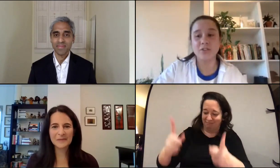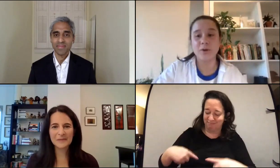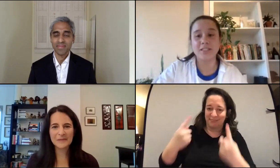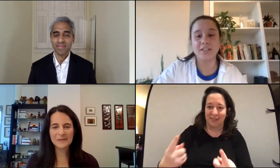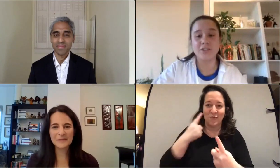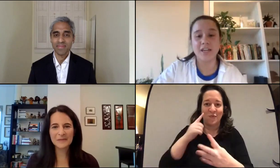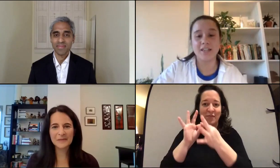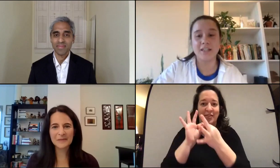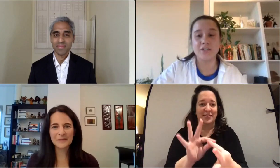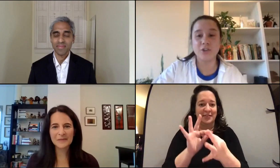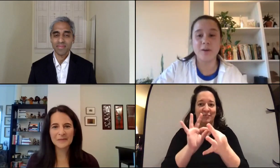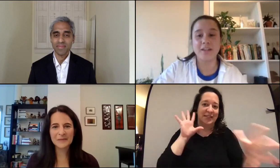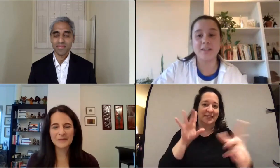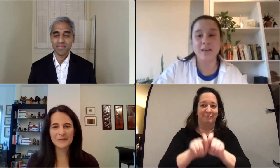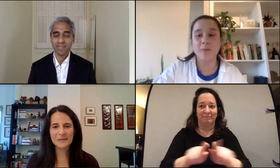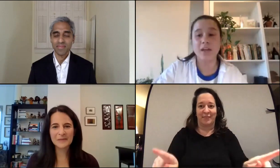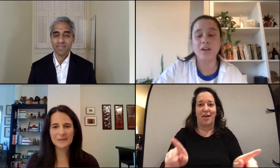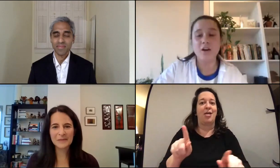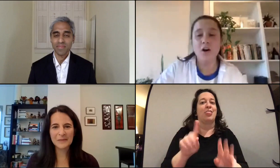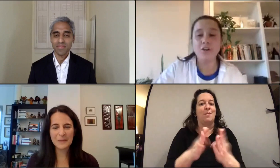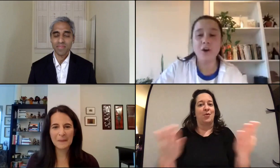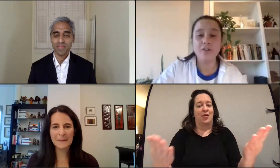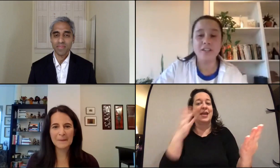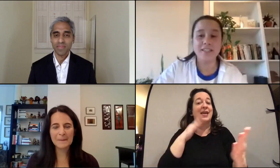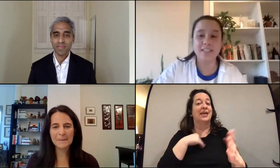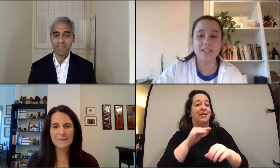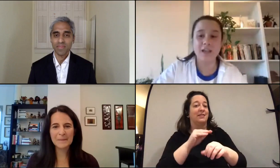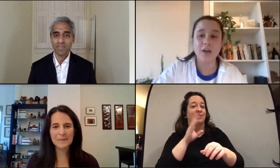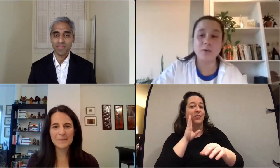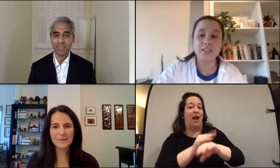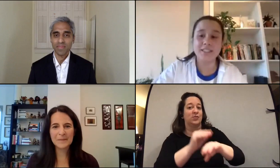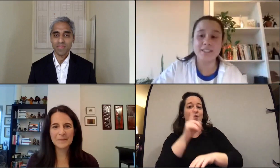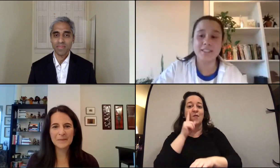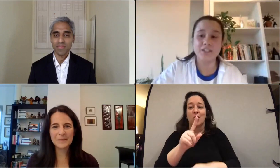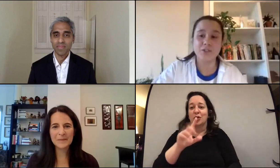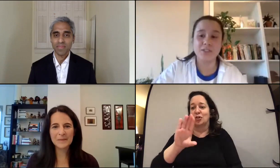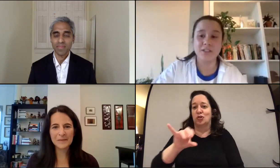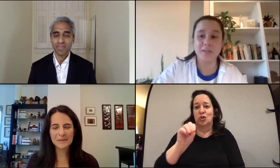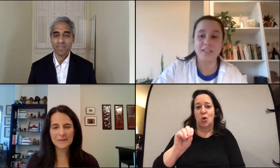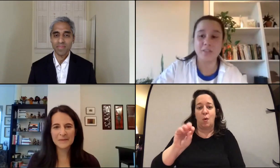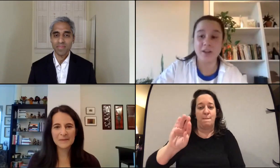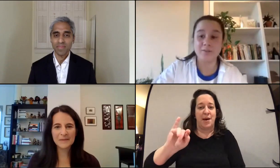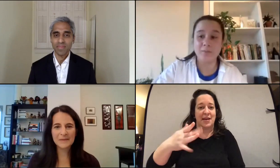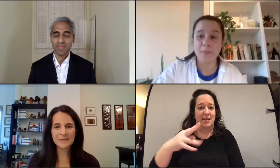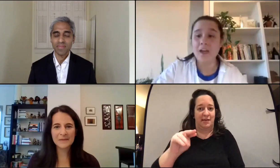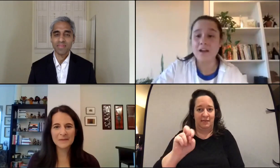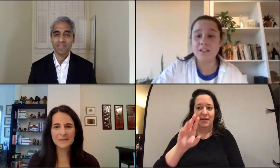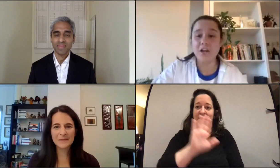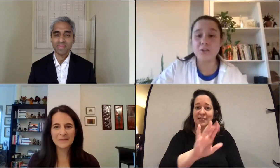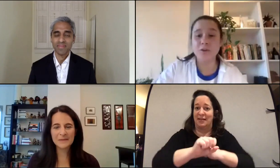counsel to presidential candidate Joe Biden's campaign on COVID-19 and what citizens can do to limit its spread.